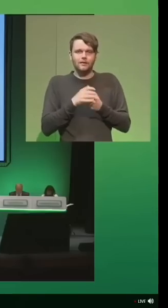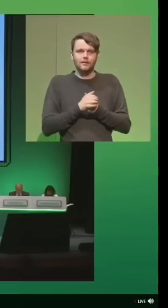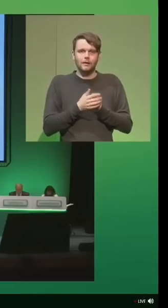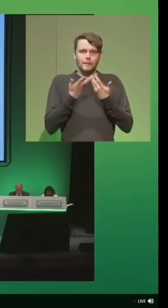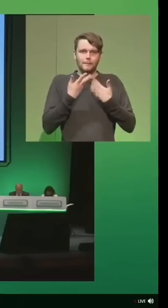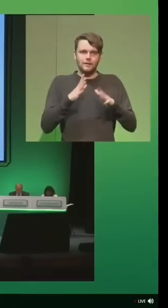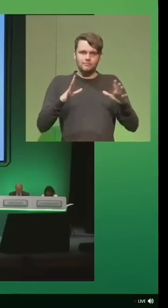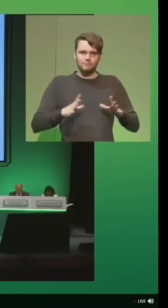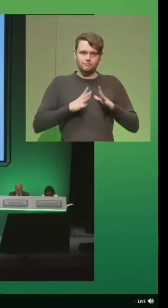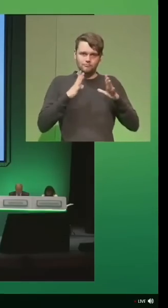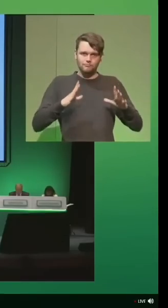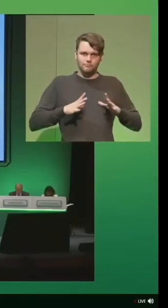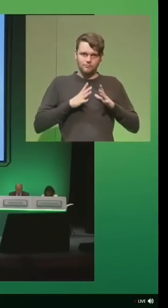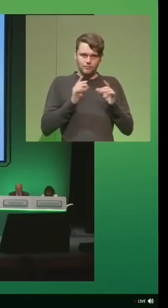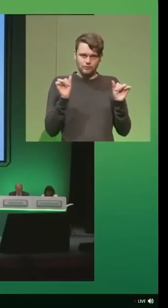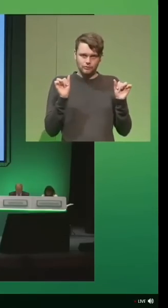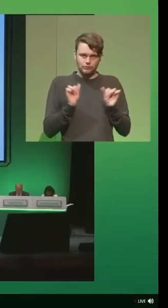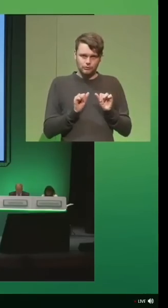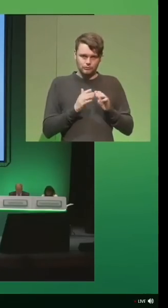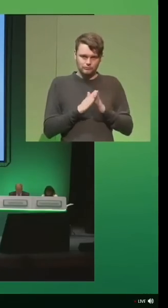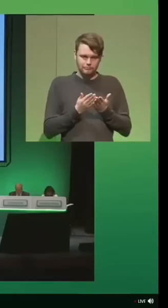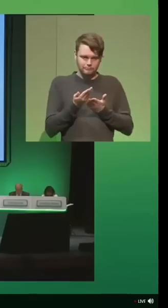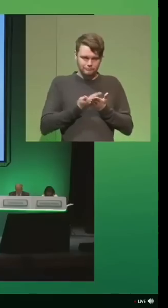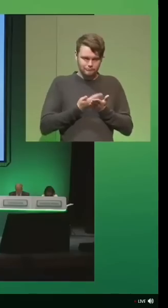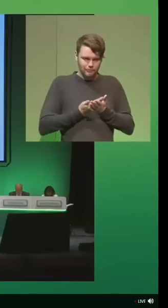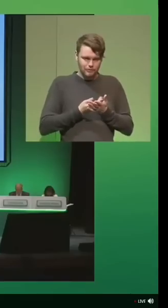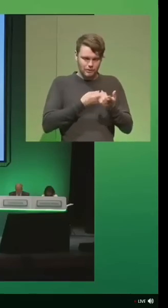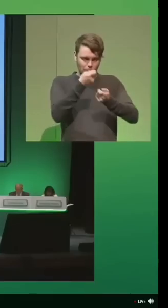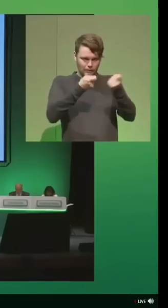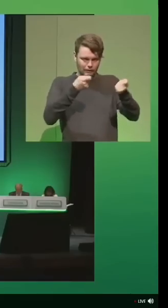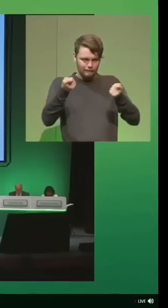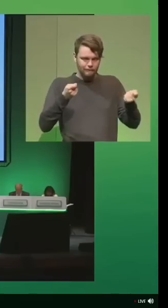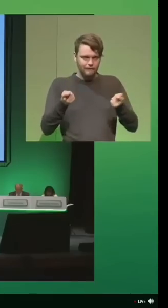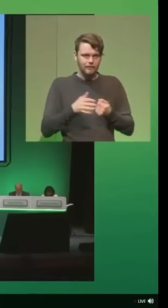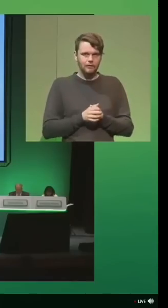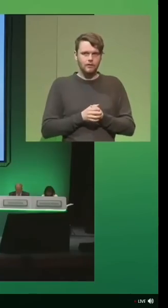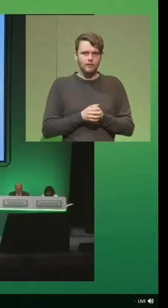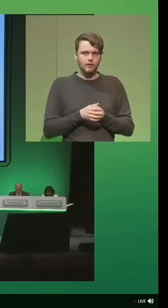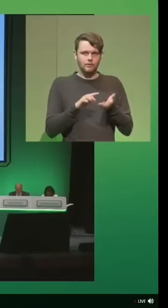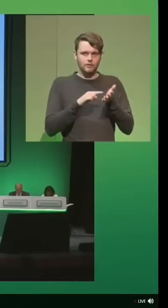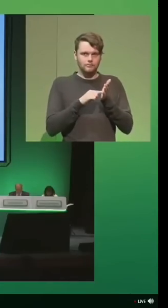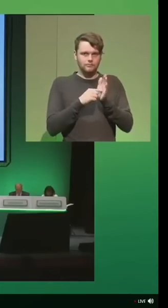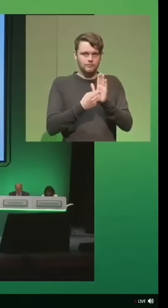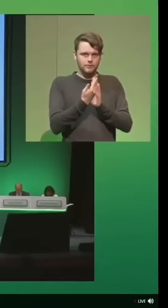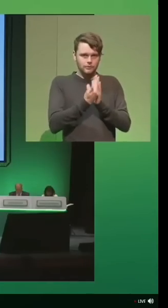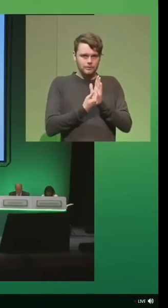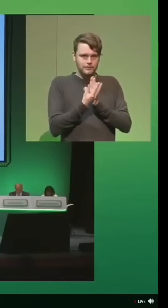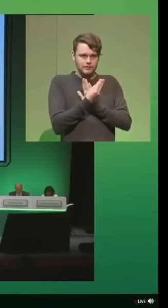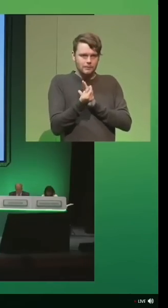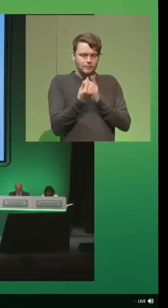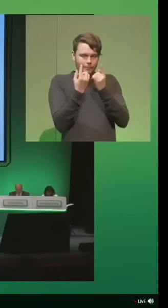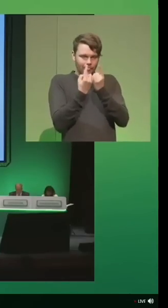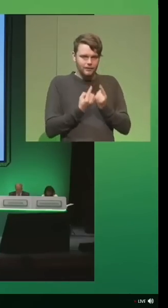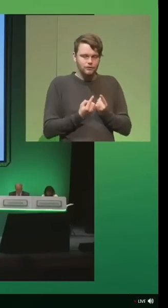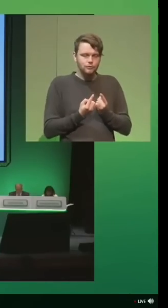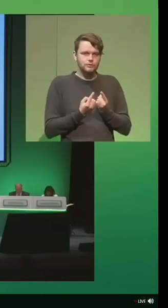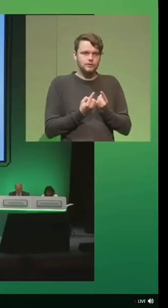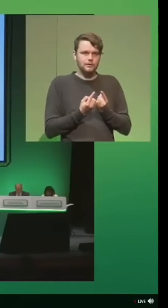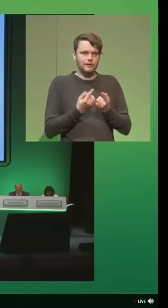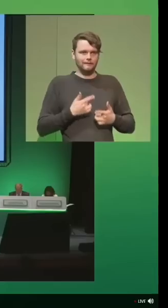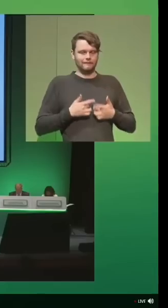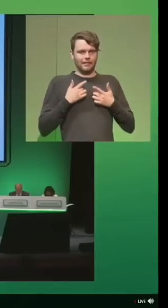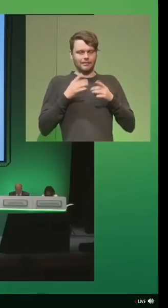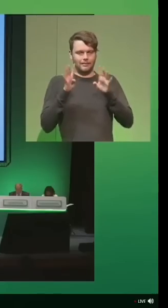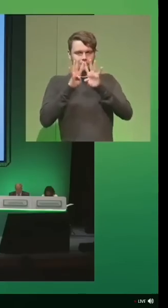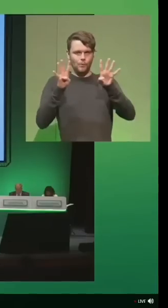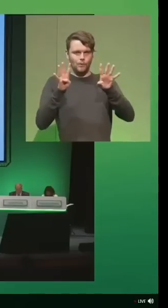have prepared a short handout, which I can give to you all in a minute, which will highlight some of the issues that you are